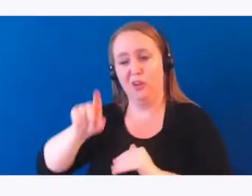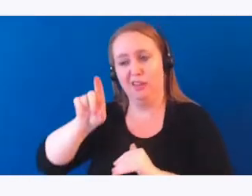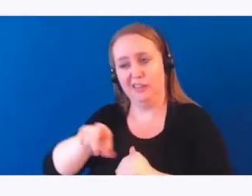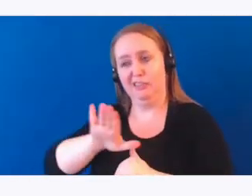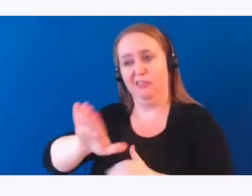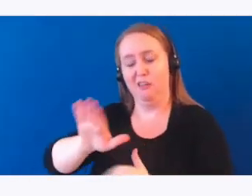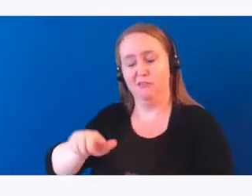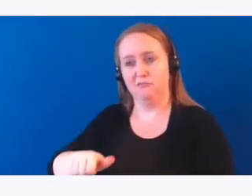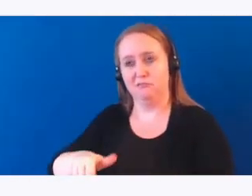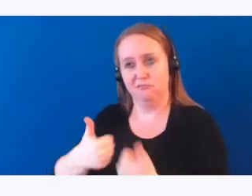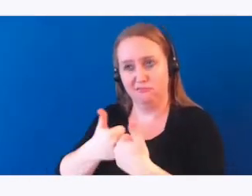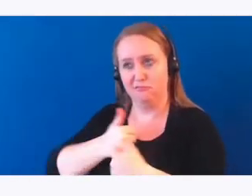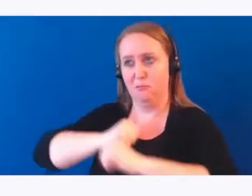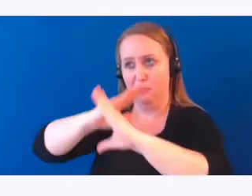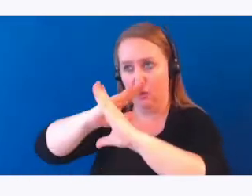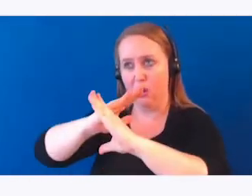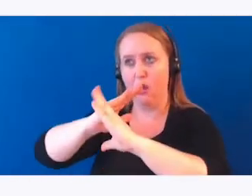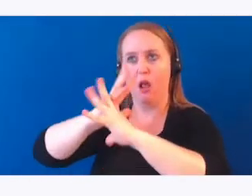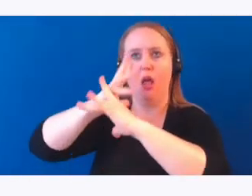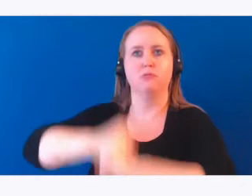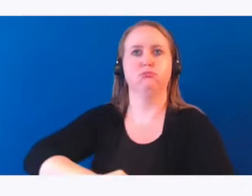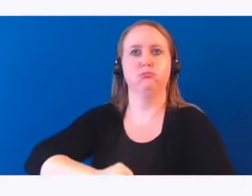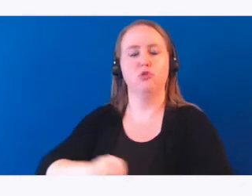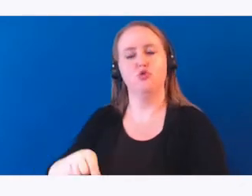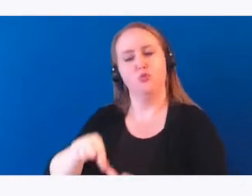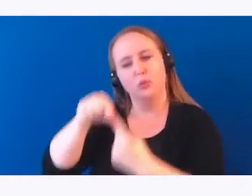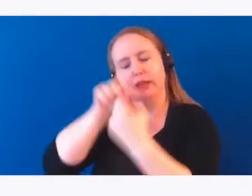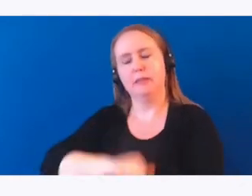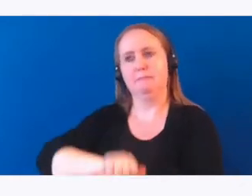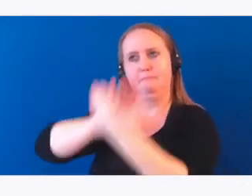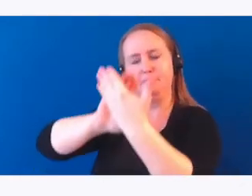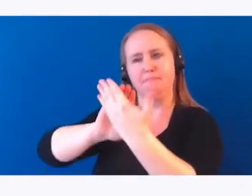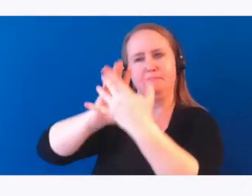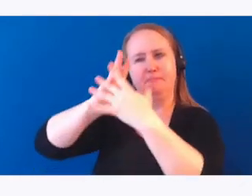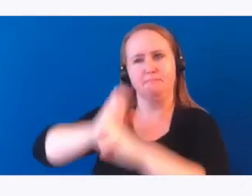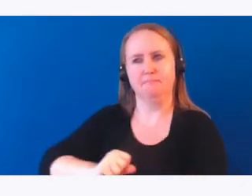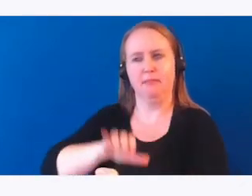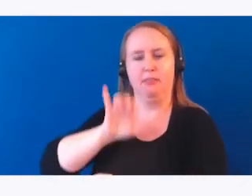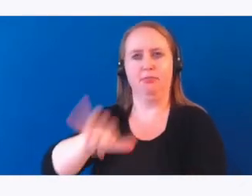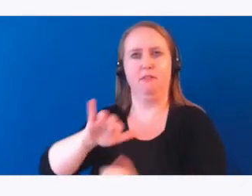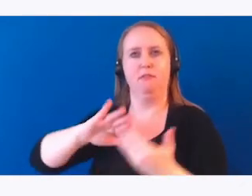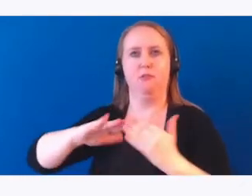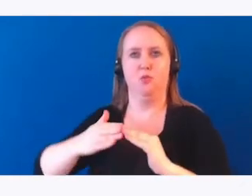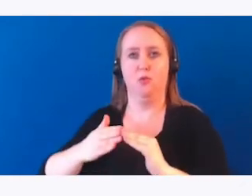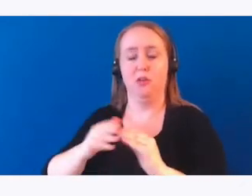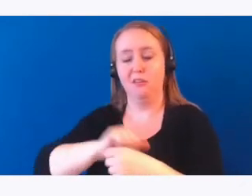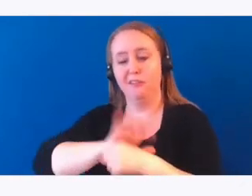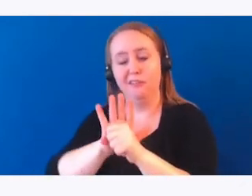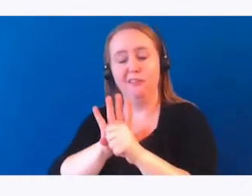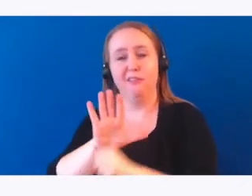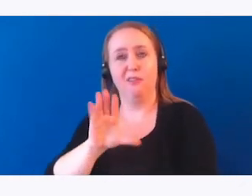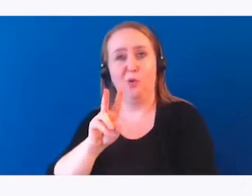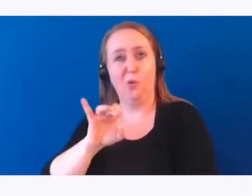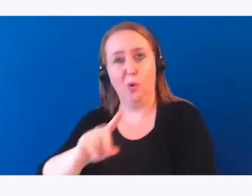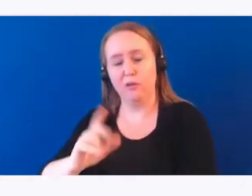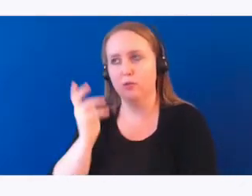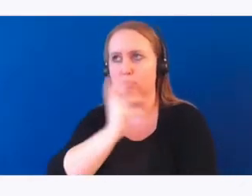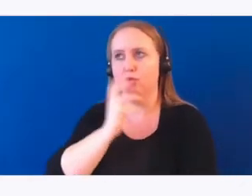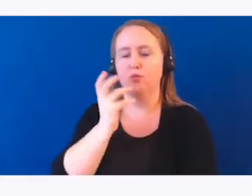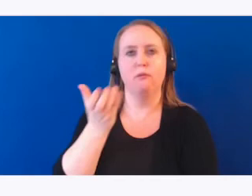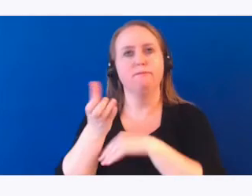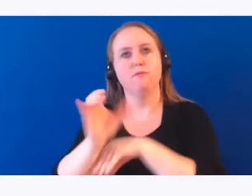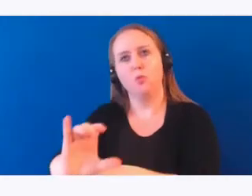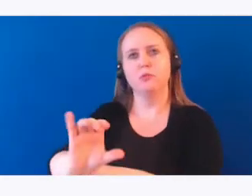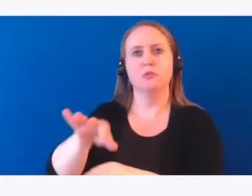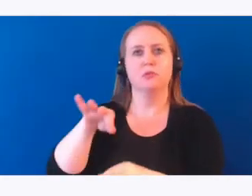what those barriers are and then address them uniquely to that community. And I think COVID really forced election officials across the country